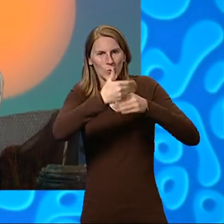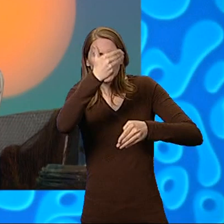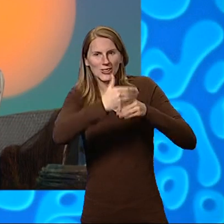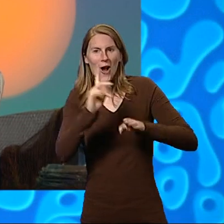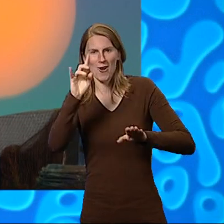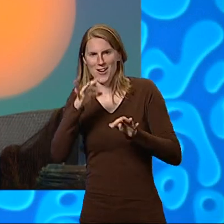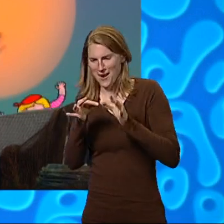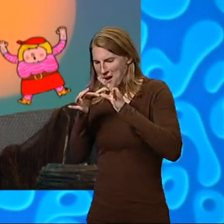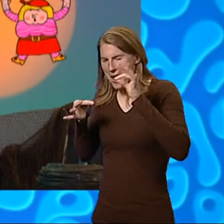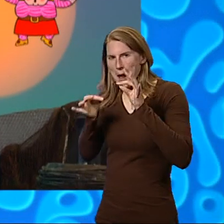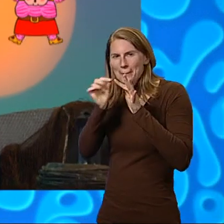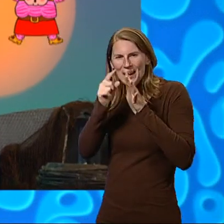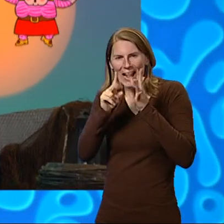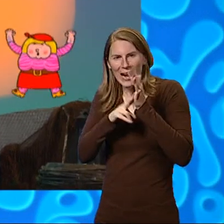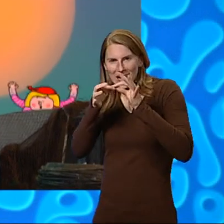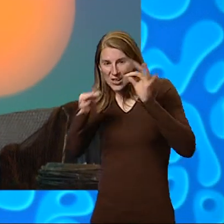Fifi's bottom.